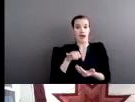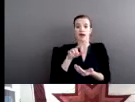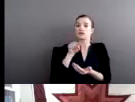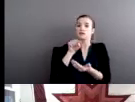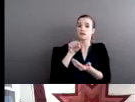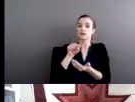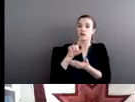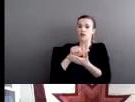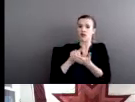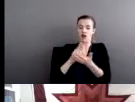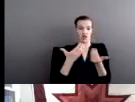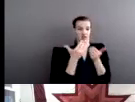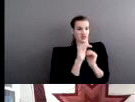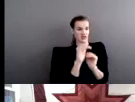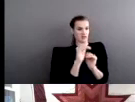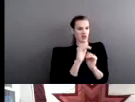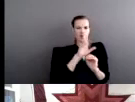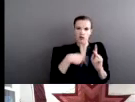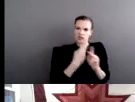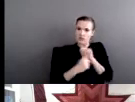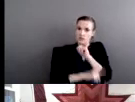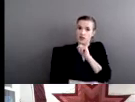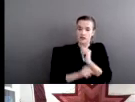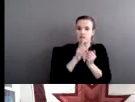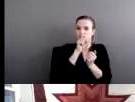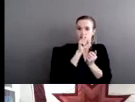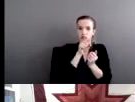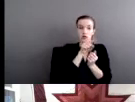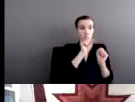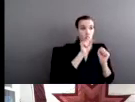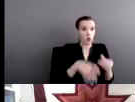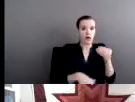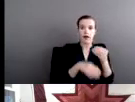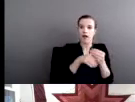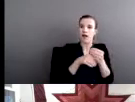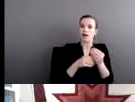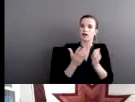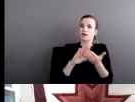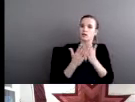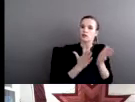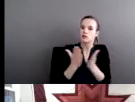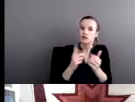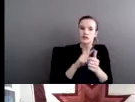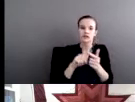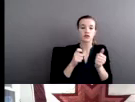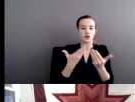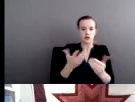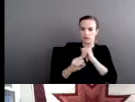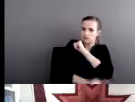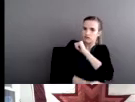or public apologies or other kinds of sort of ways of resolving